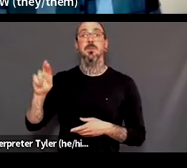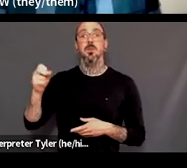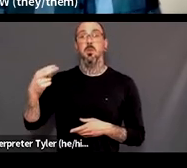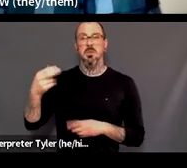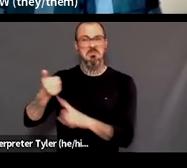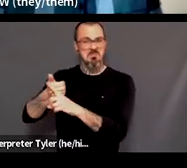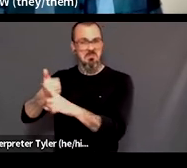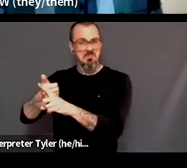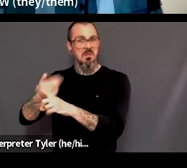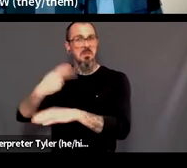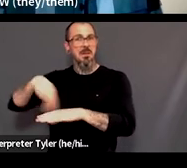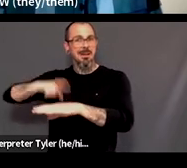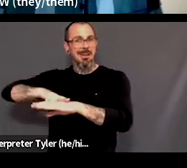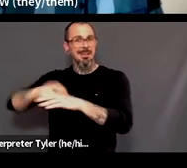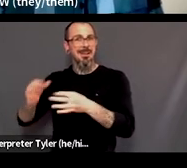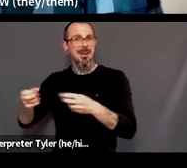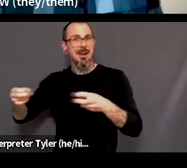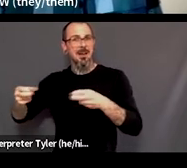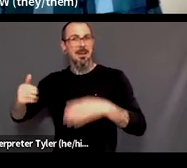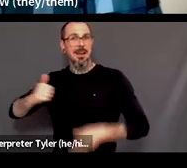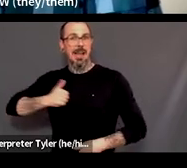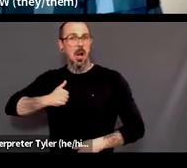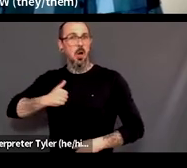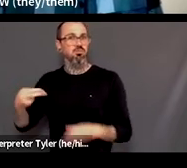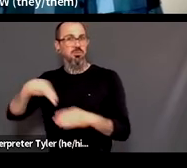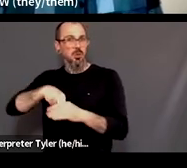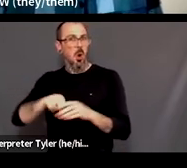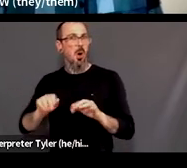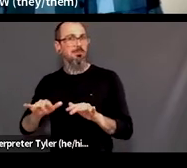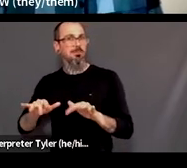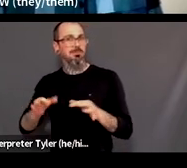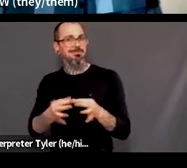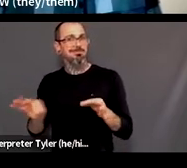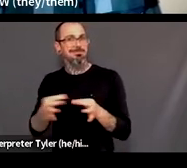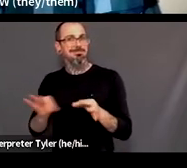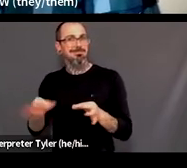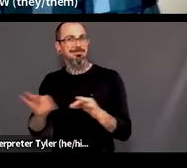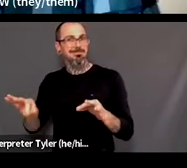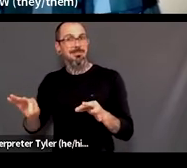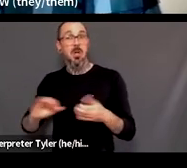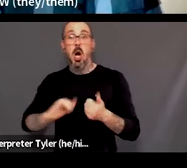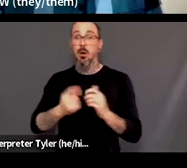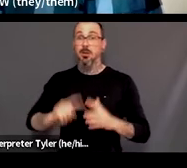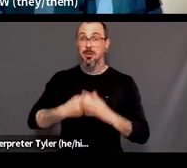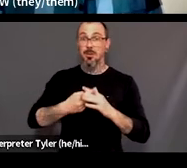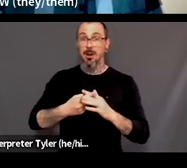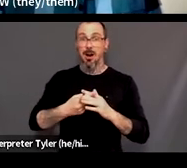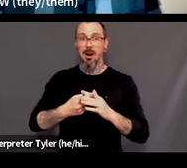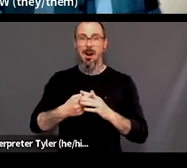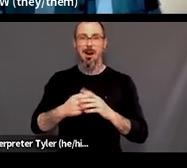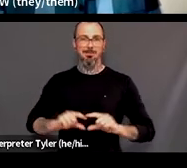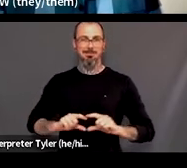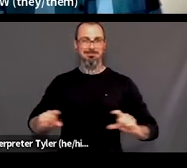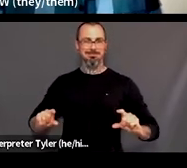canada who's with us this evening uh to enable the transcription if you don't see it already the directions are below